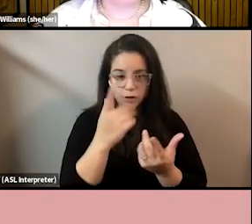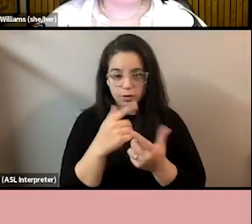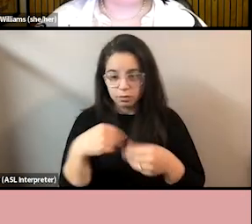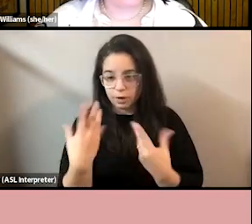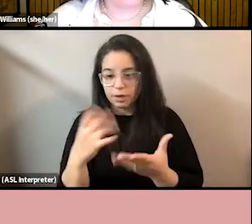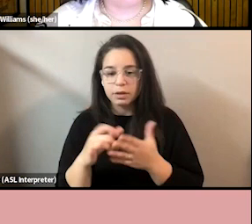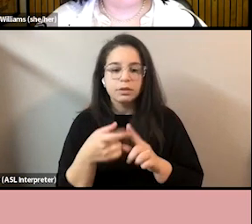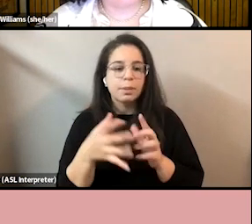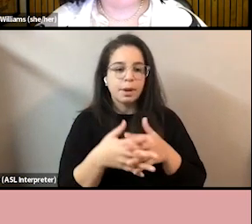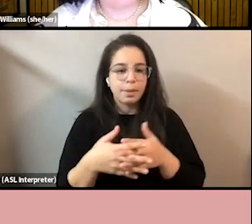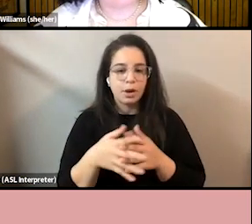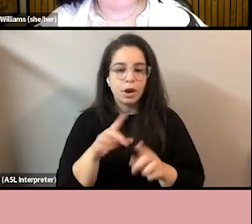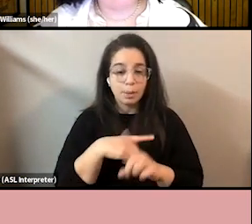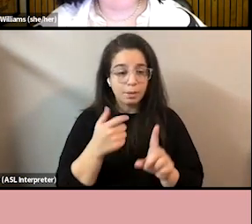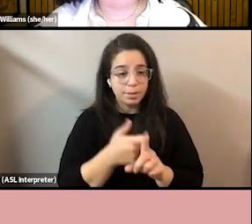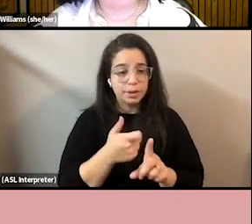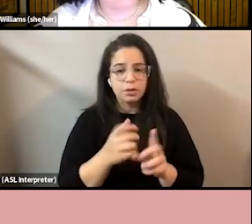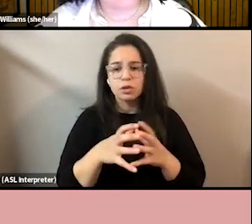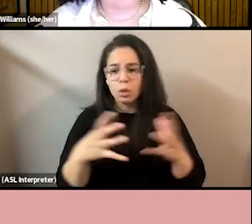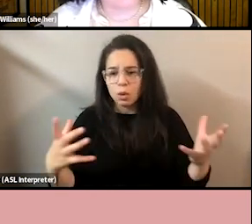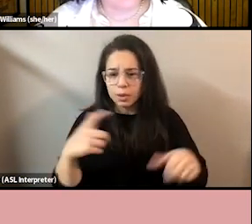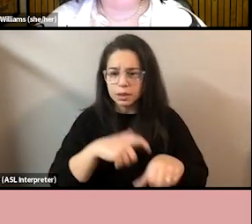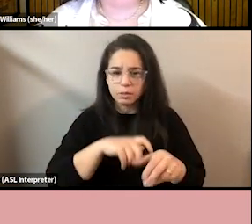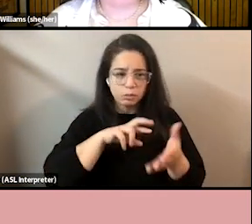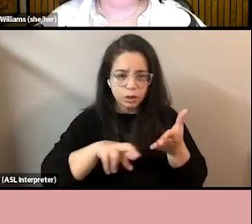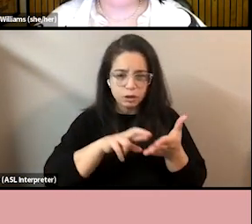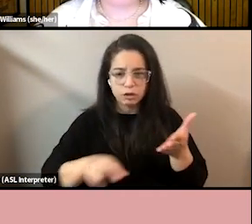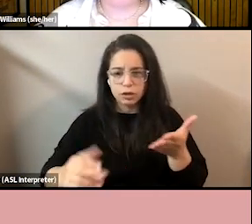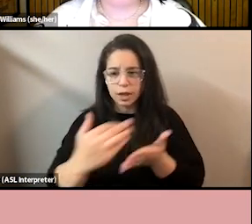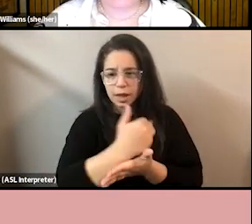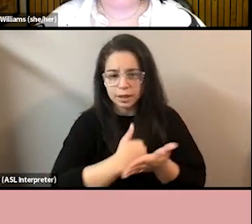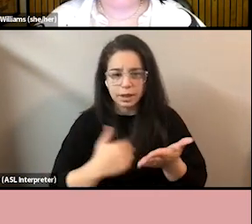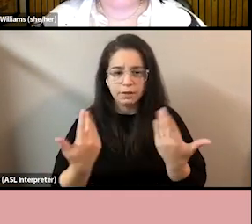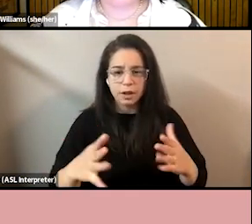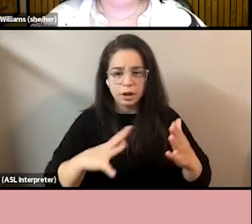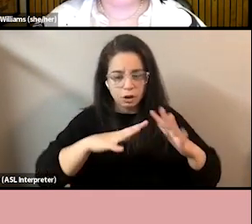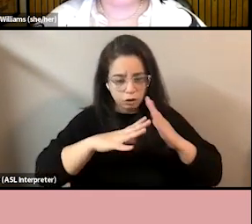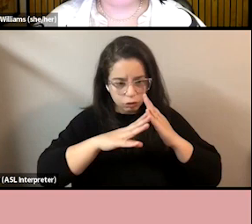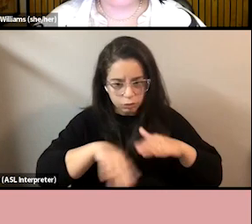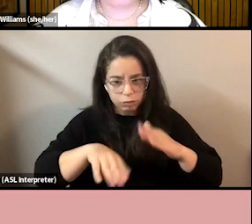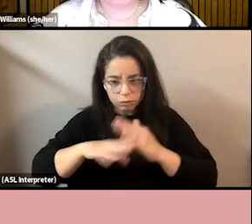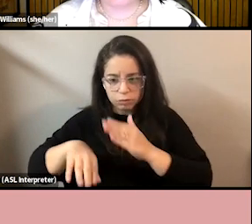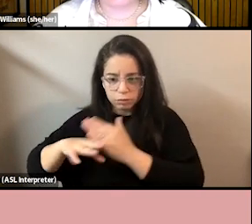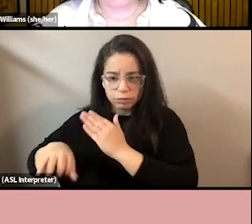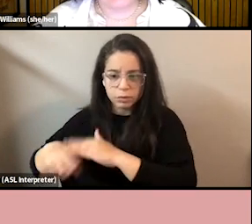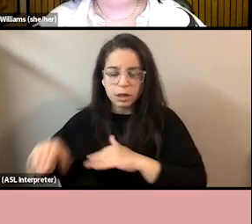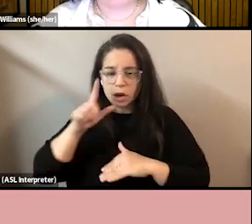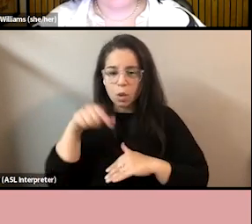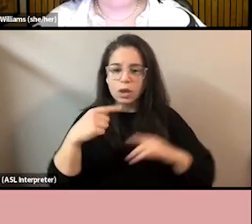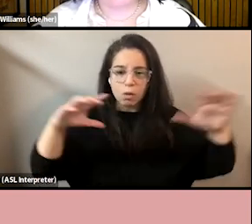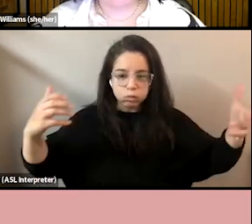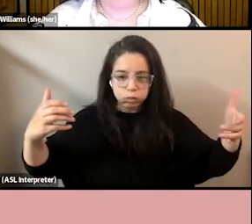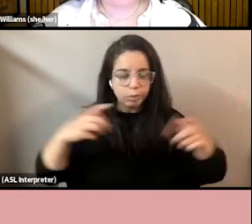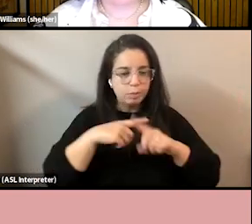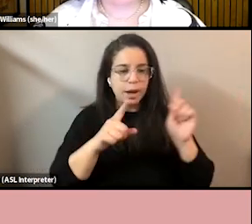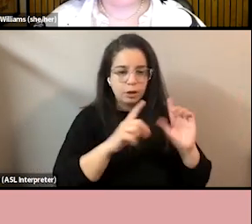But because they have spent so much time researching and have broken people down into individual intersectional